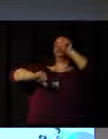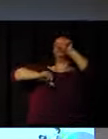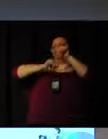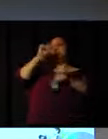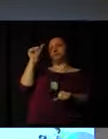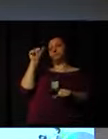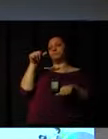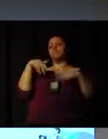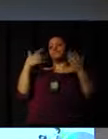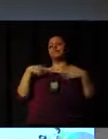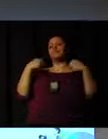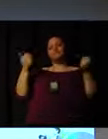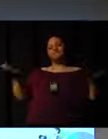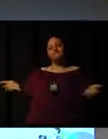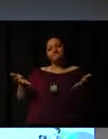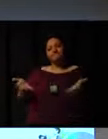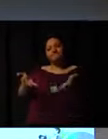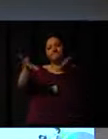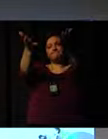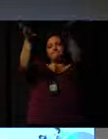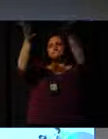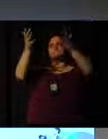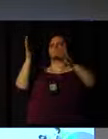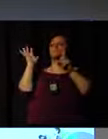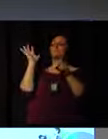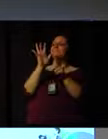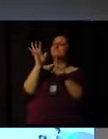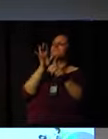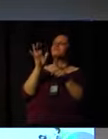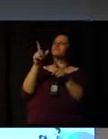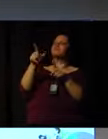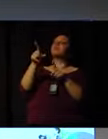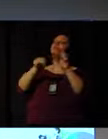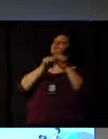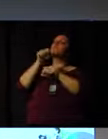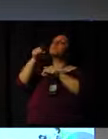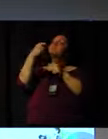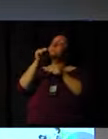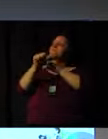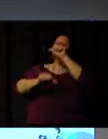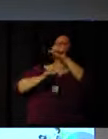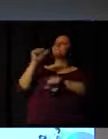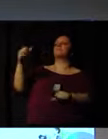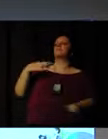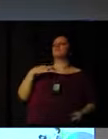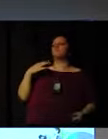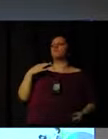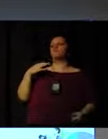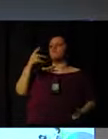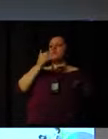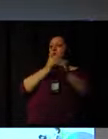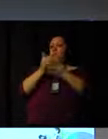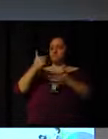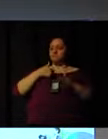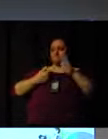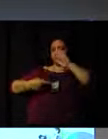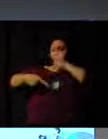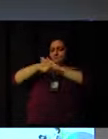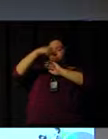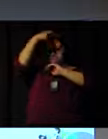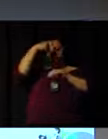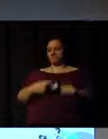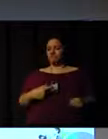young people about the importance of why you need to volunteer. But it all starts with you, the individual.